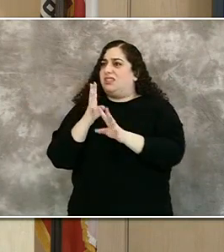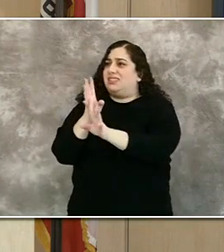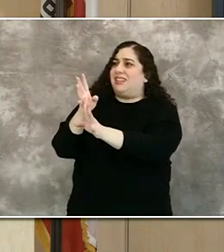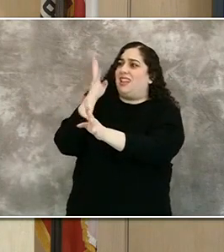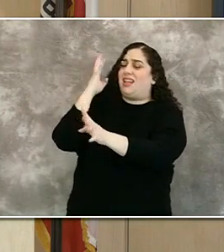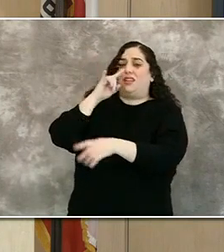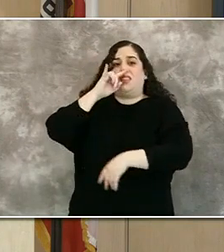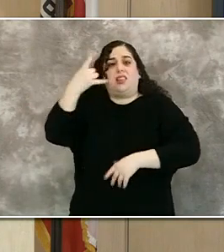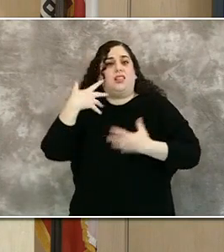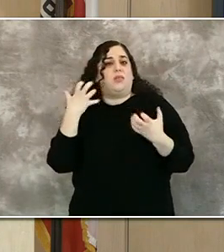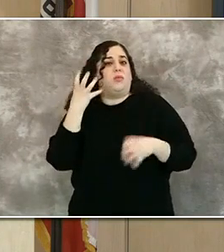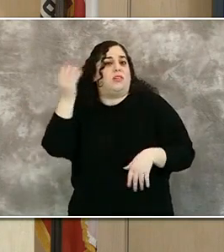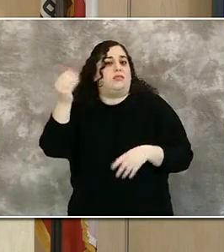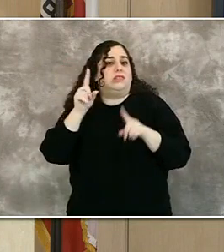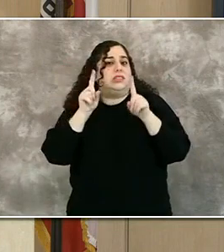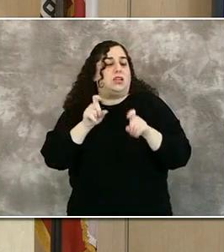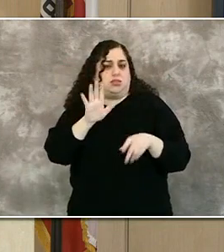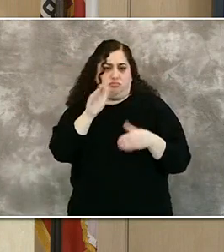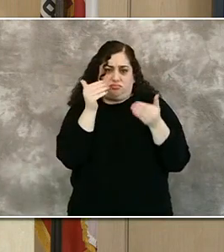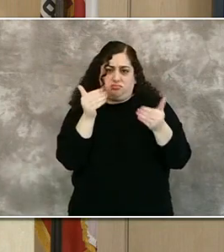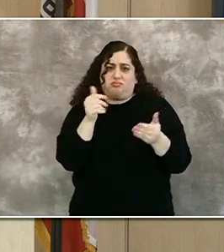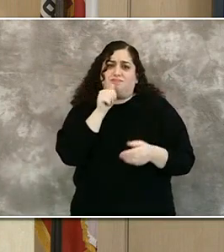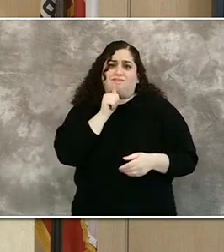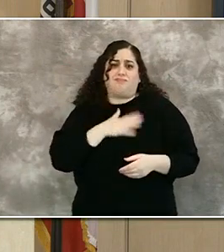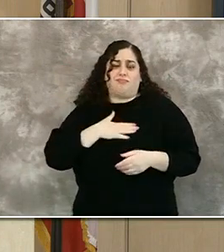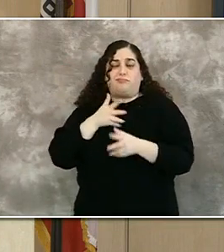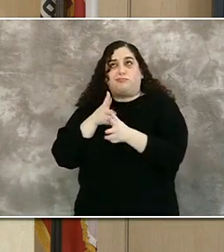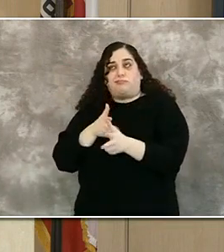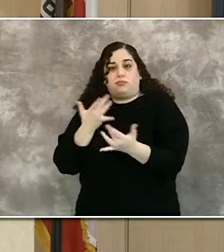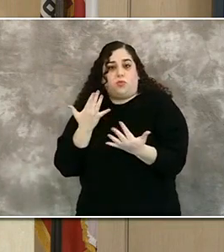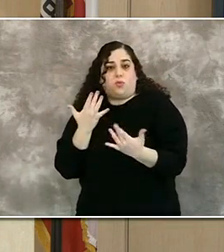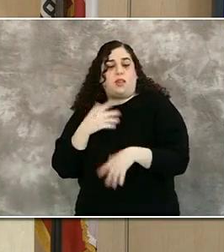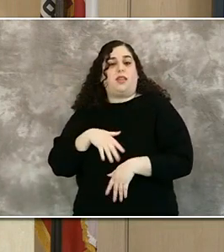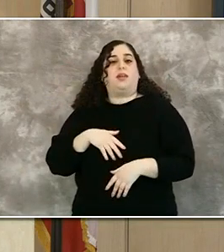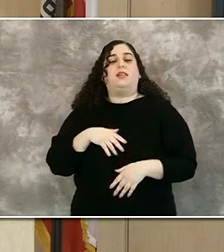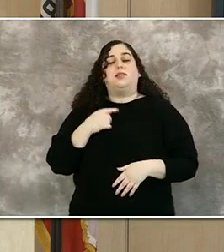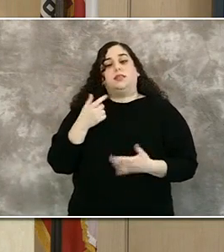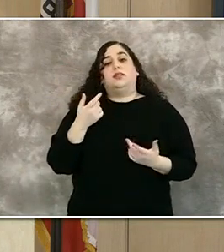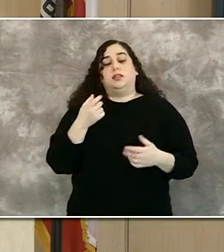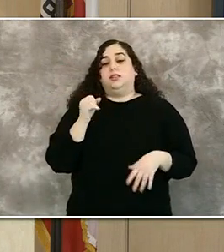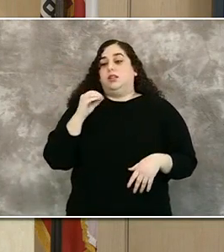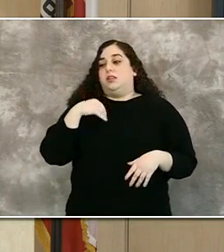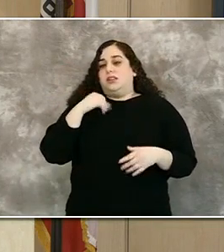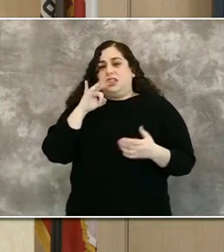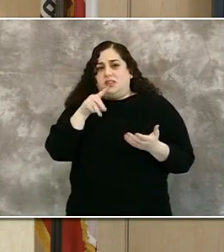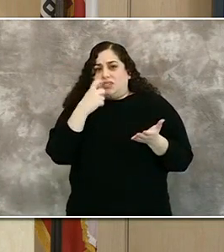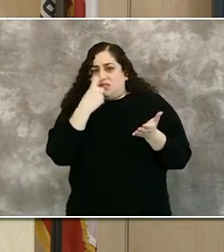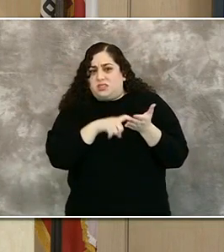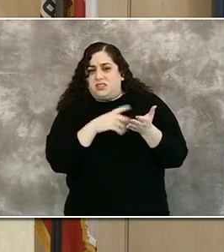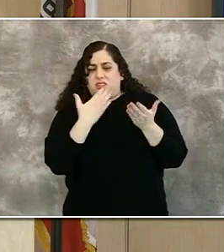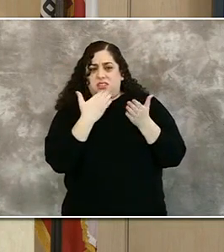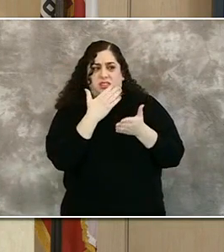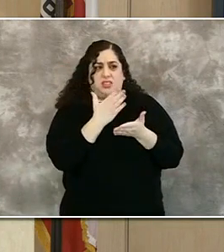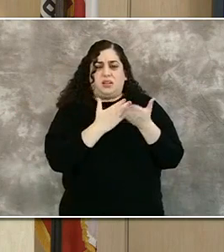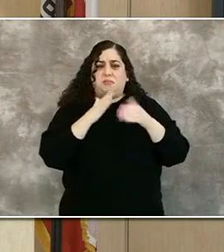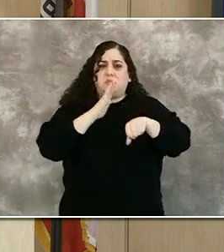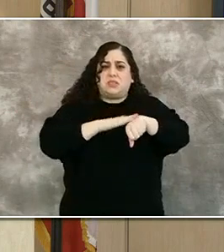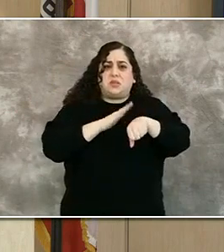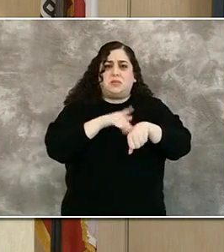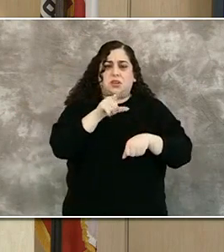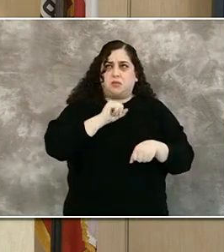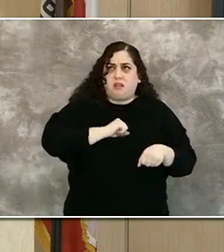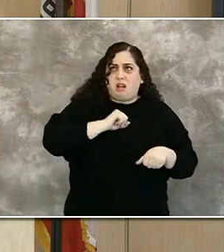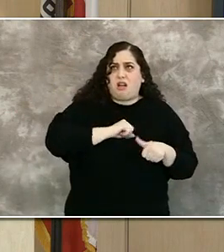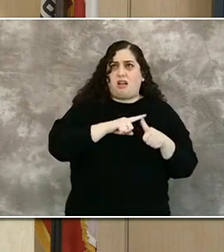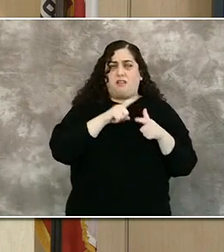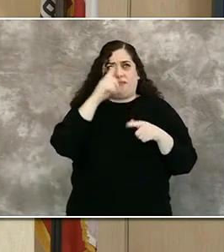feel that you're at risk or if you have even the earliest onset of any of the symptoms, if you do go get tested though, make